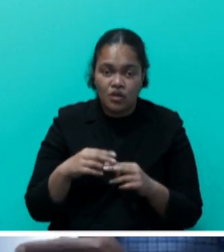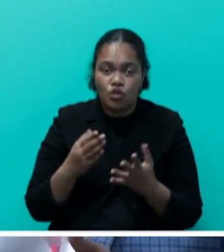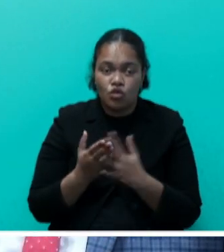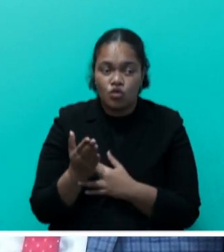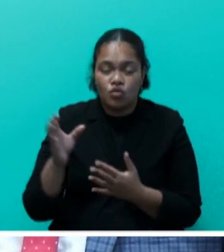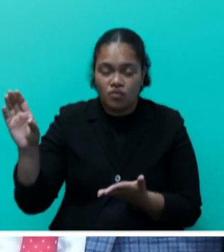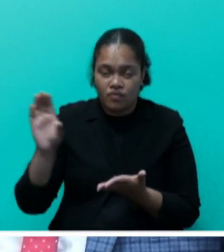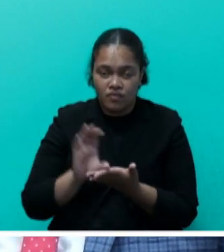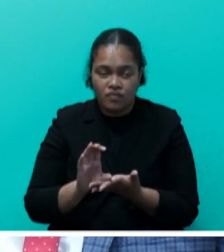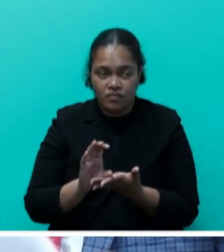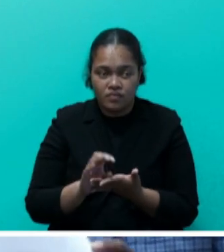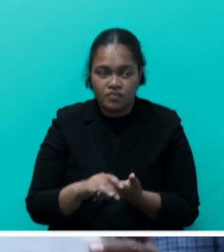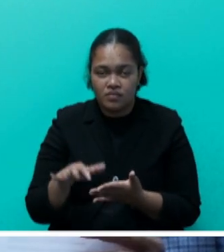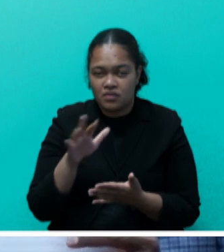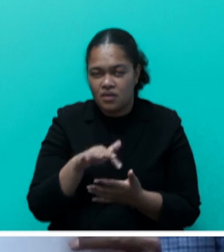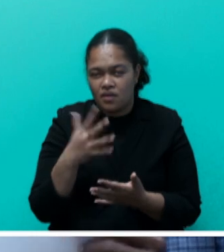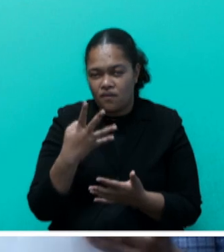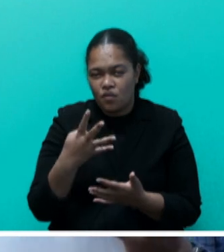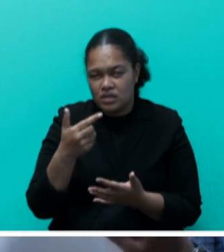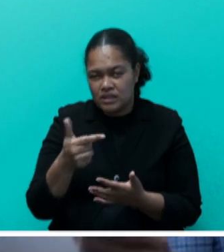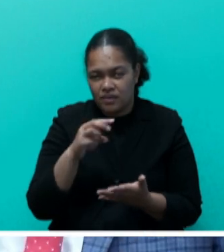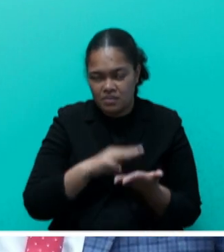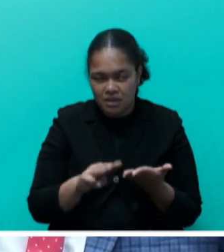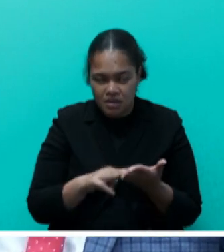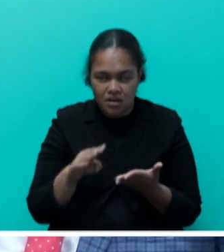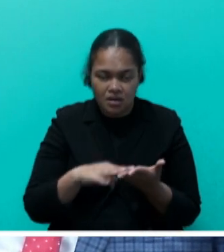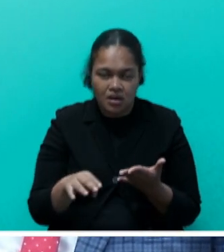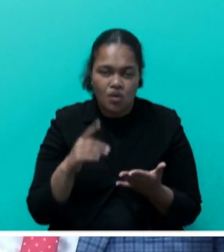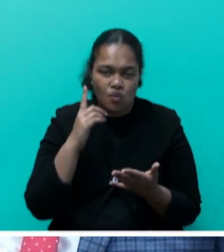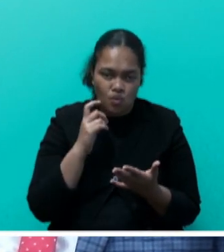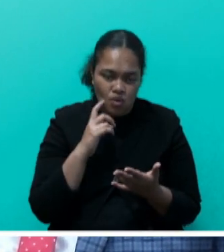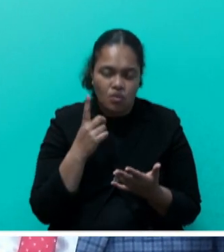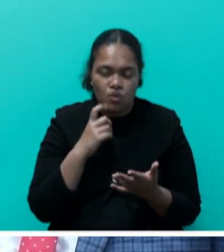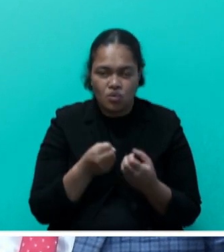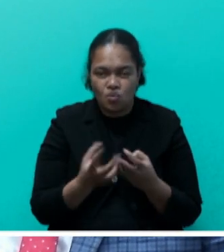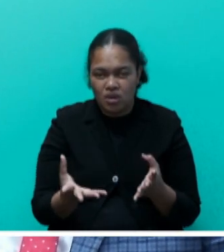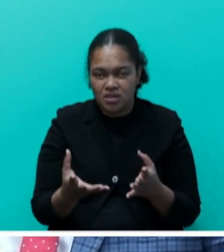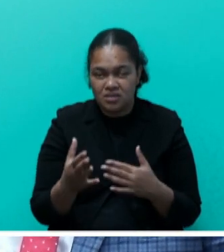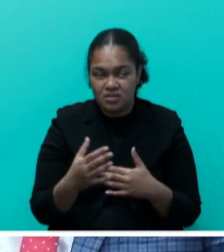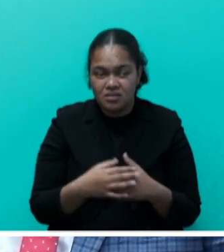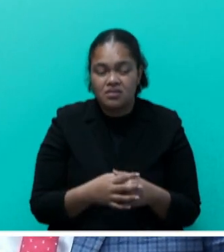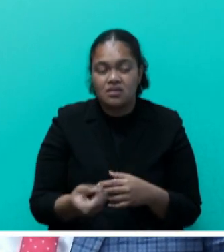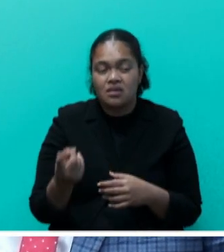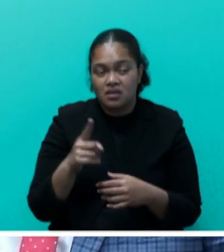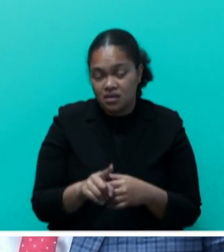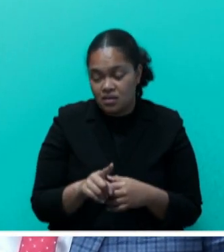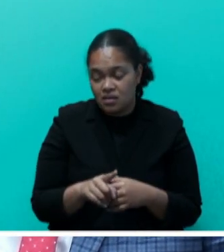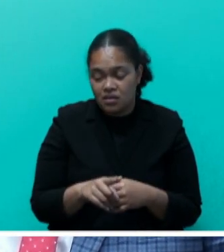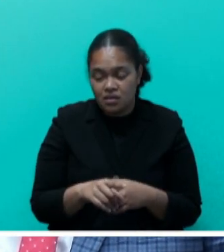investing approximately 47 million into water and wastewater infrastructure upgrades in order that